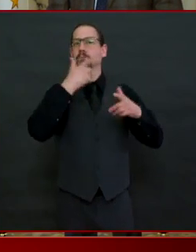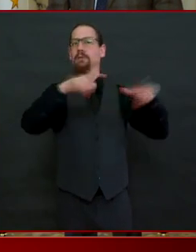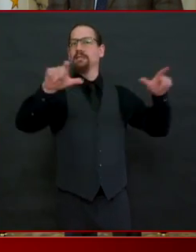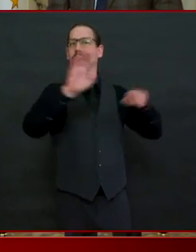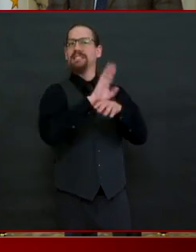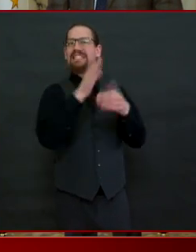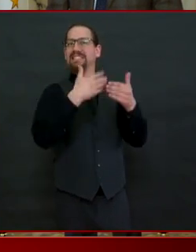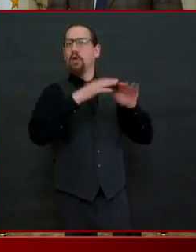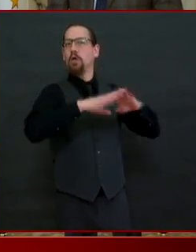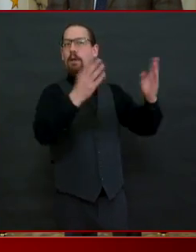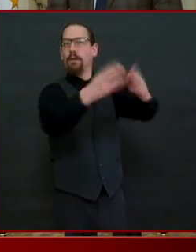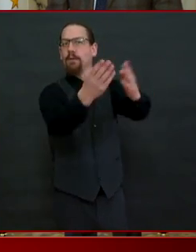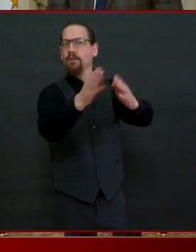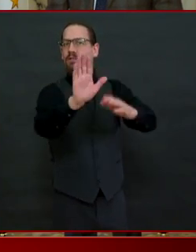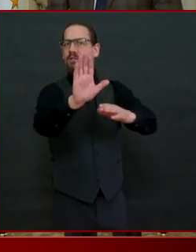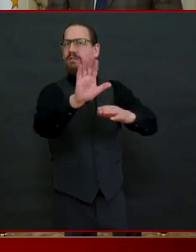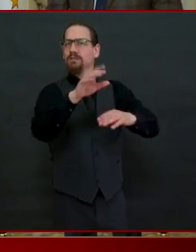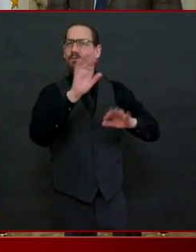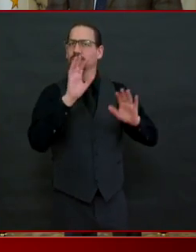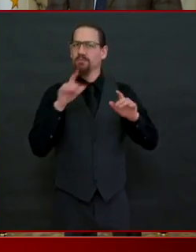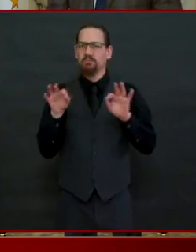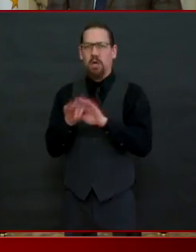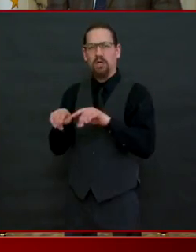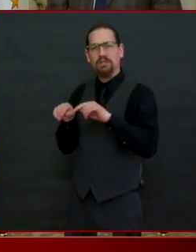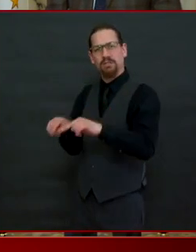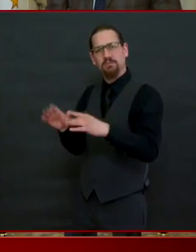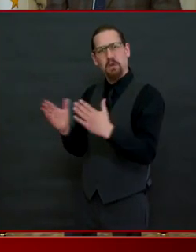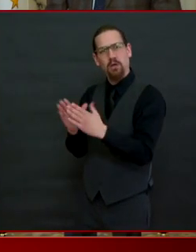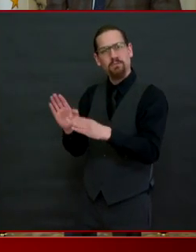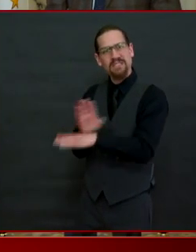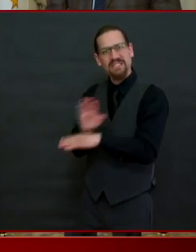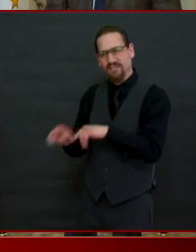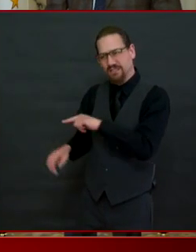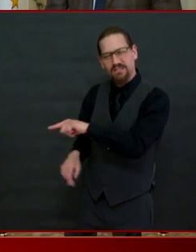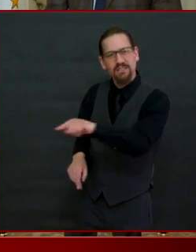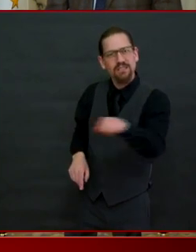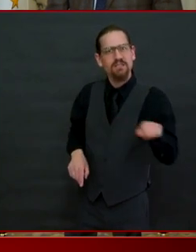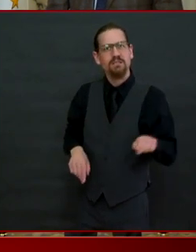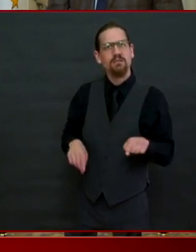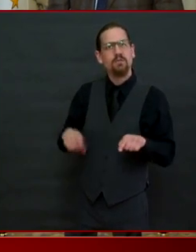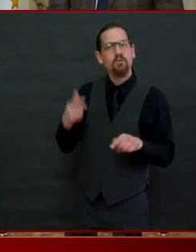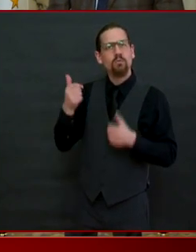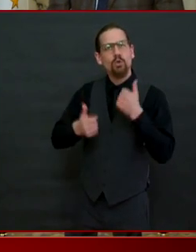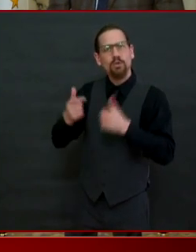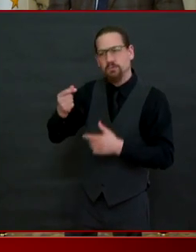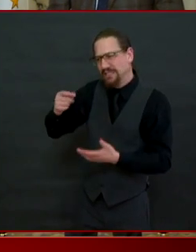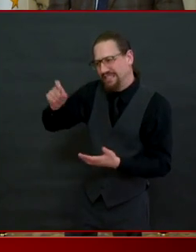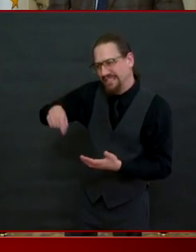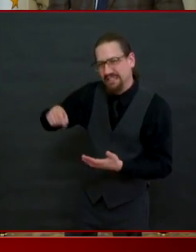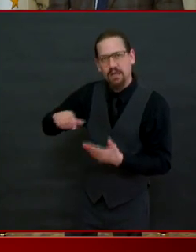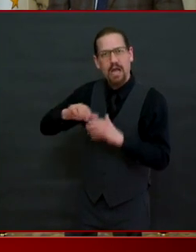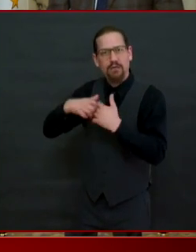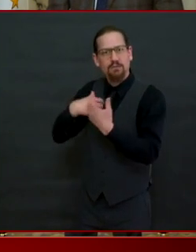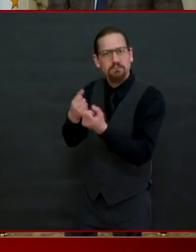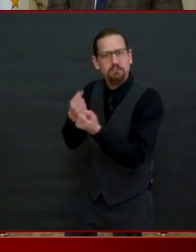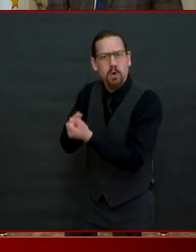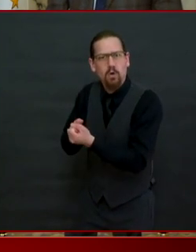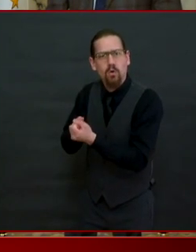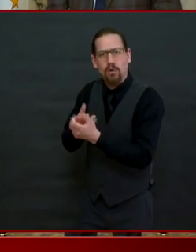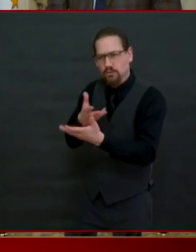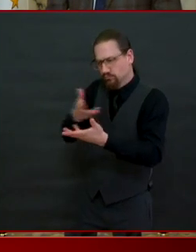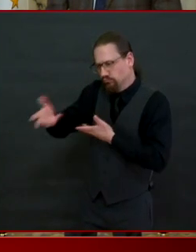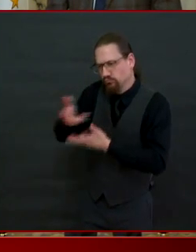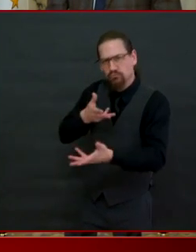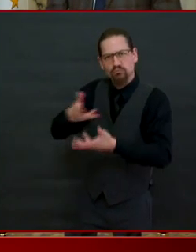about being very attentive to the needs of our smallest businesses as well so i'm saying that first of all to say